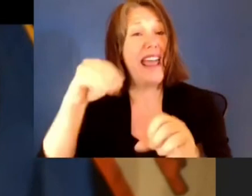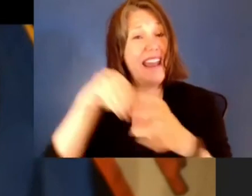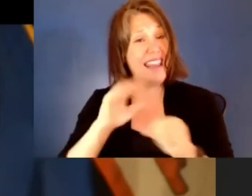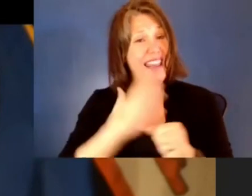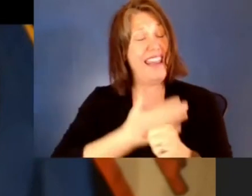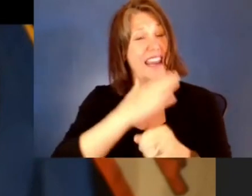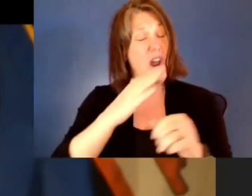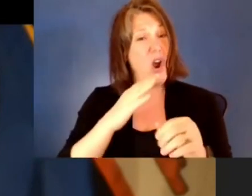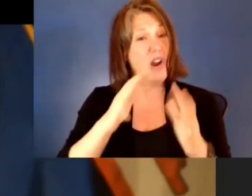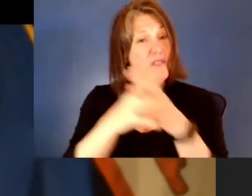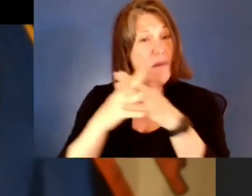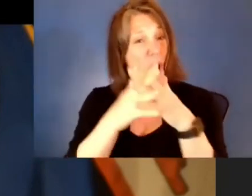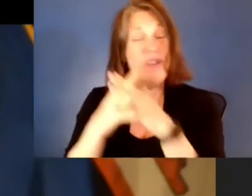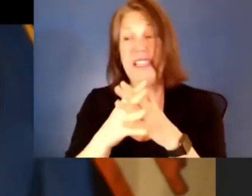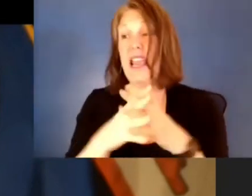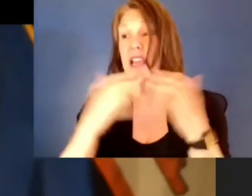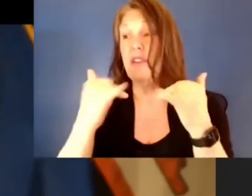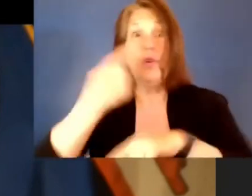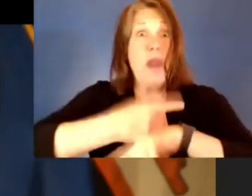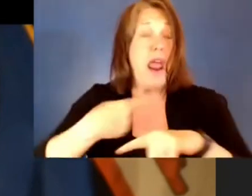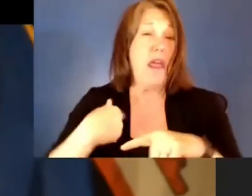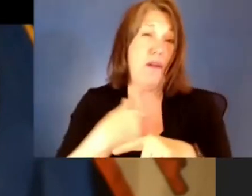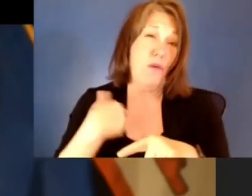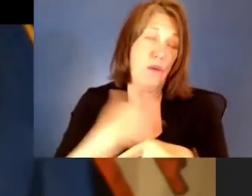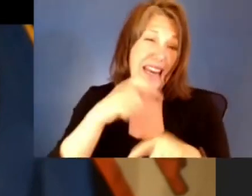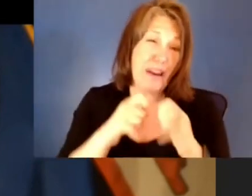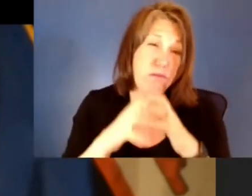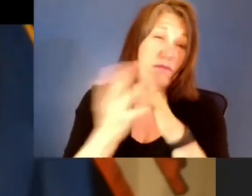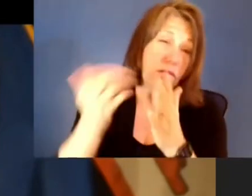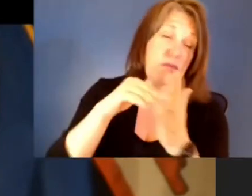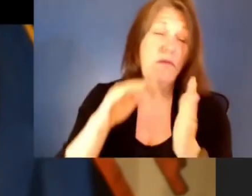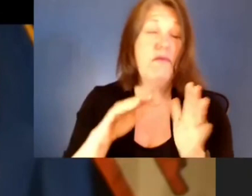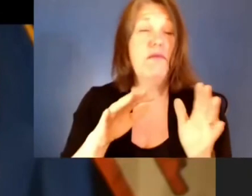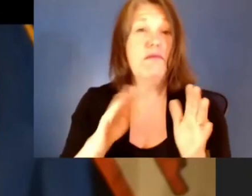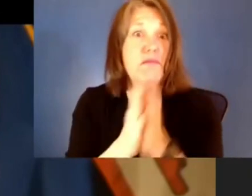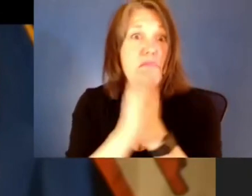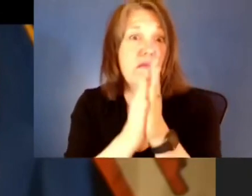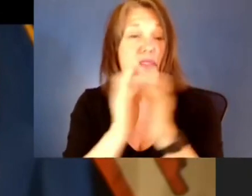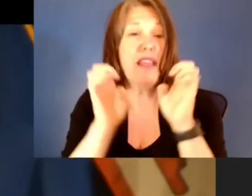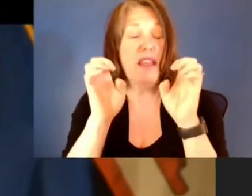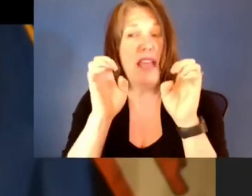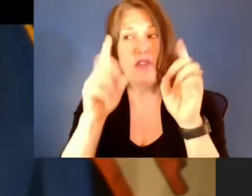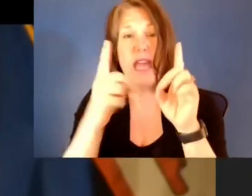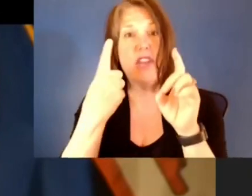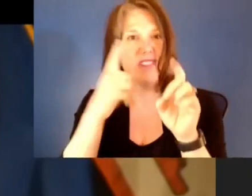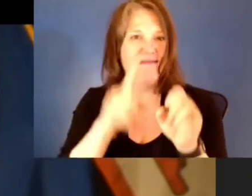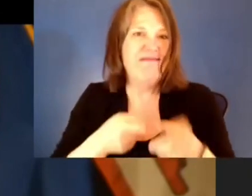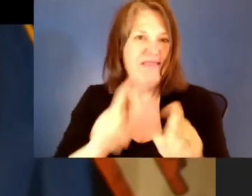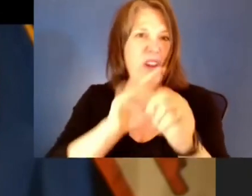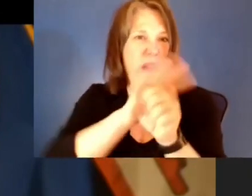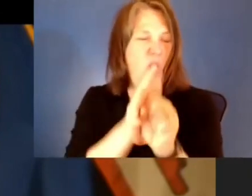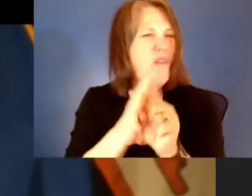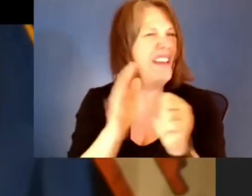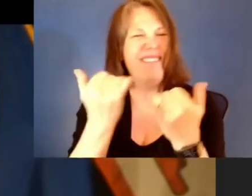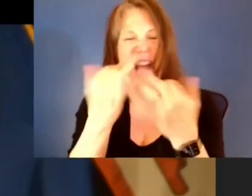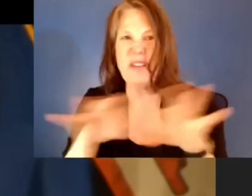Recover and Revitalize Education for the COVID-19 Generation, is so incredibly important. Too often, race or zip code